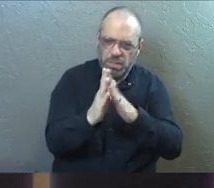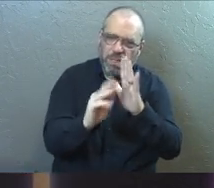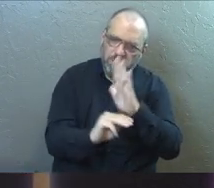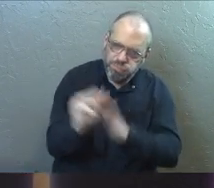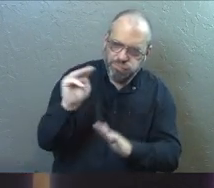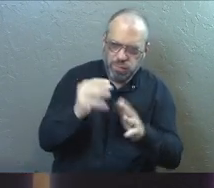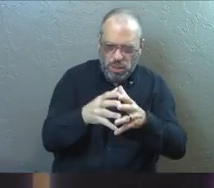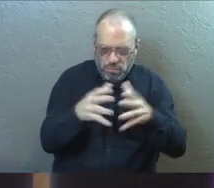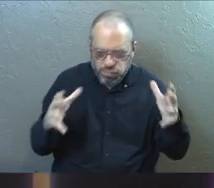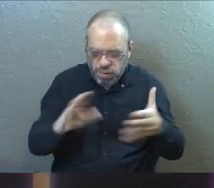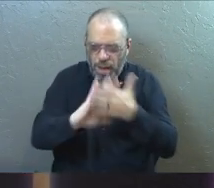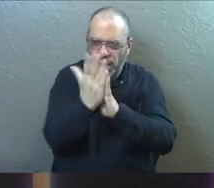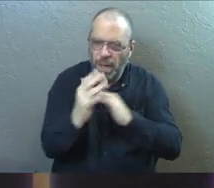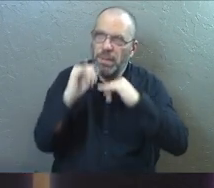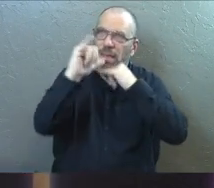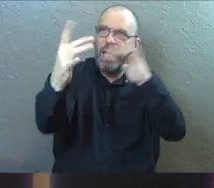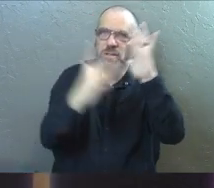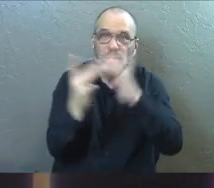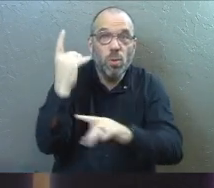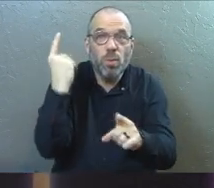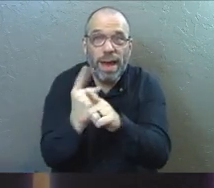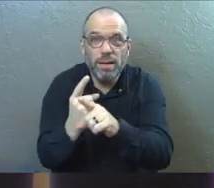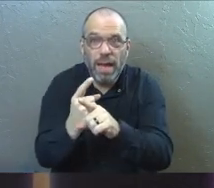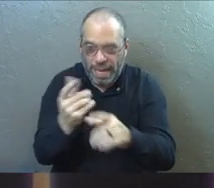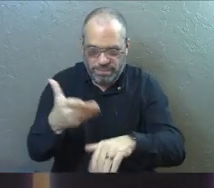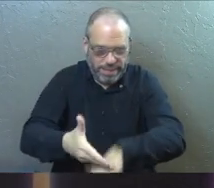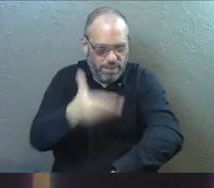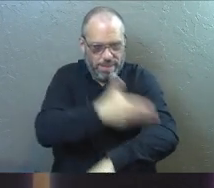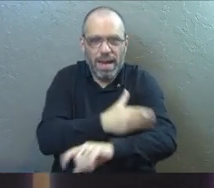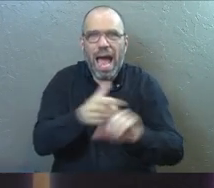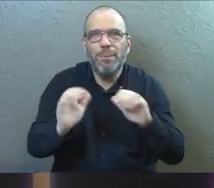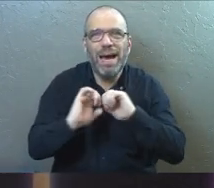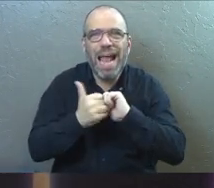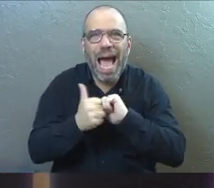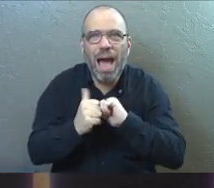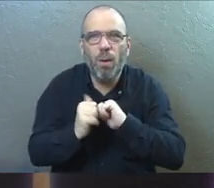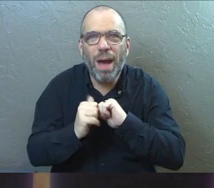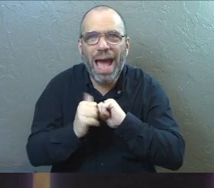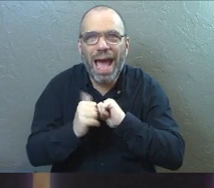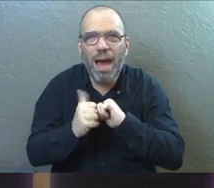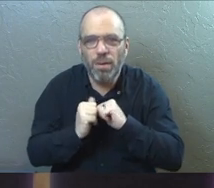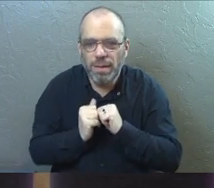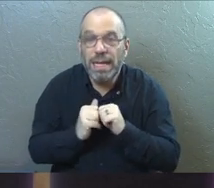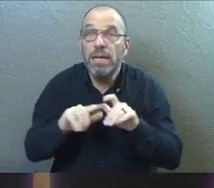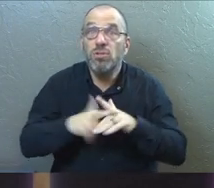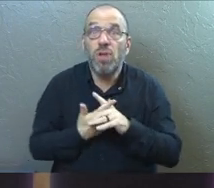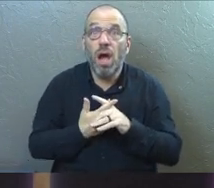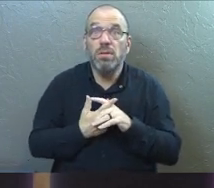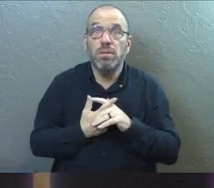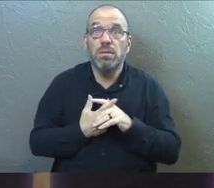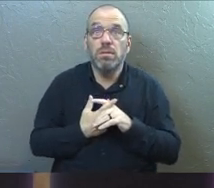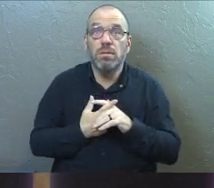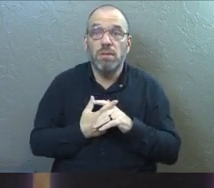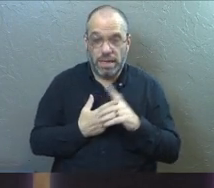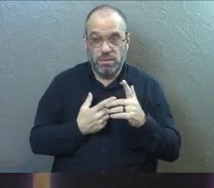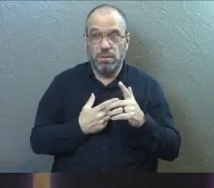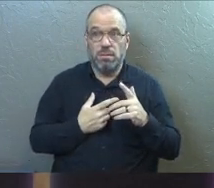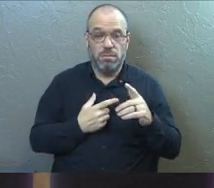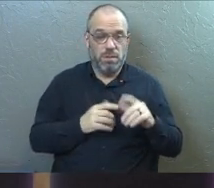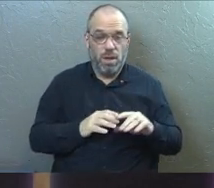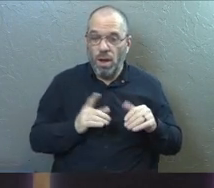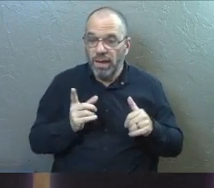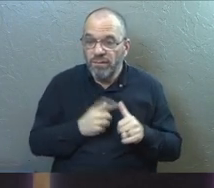growing up, being more and more like Jesus Christ, right? Everything gets better, but how does it happen? It starts two steps, actually.